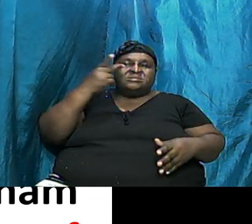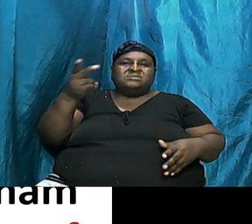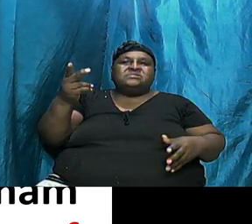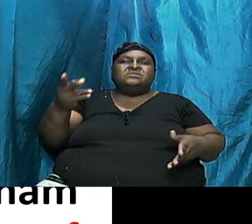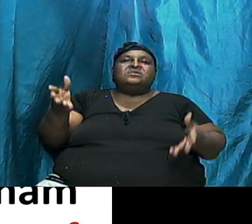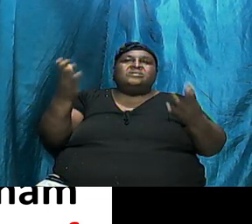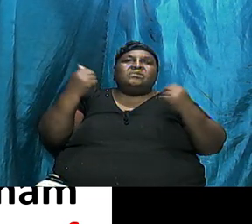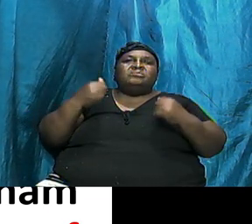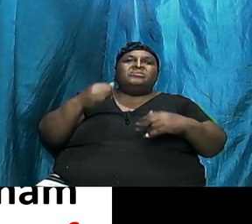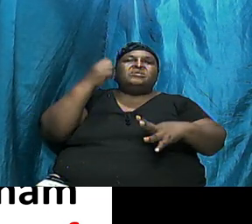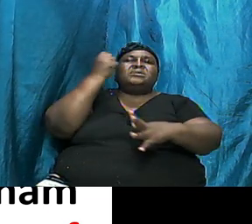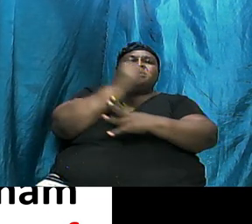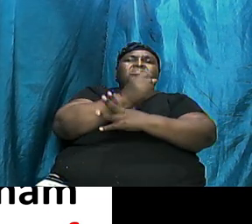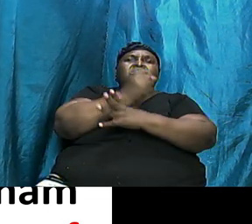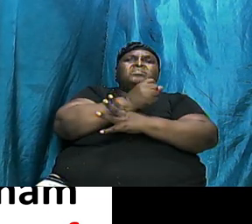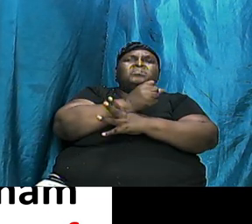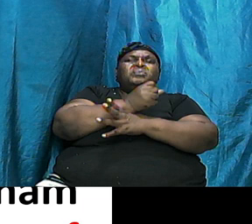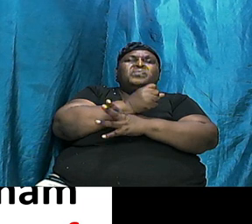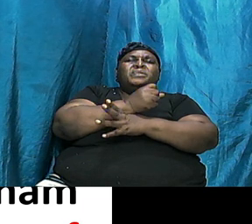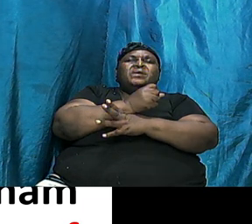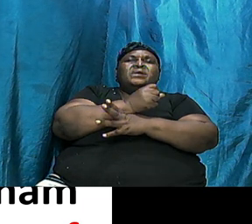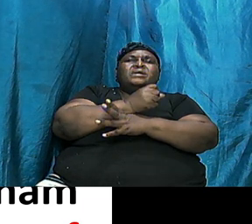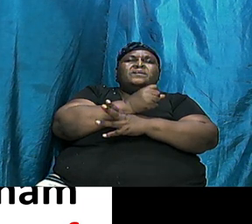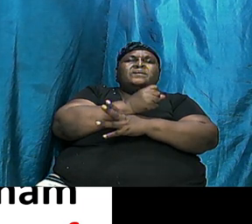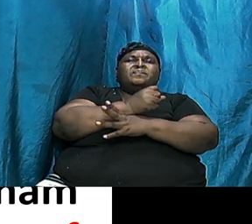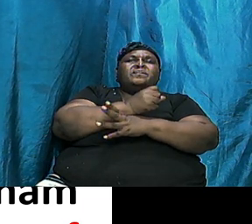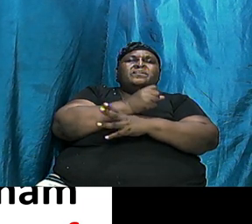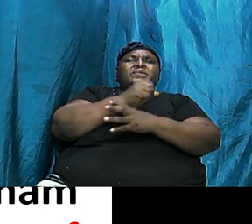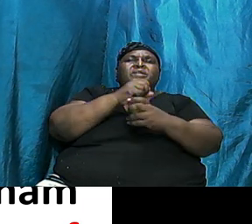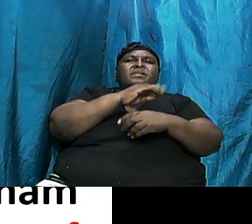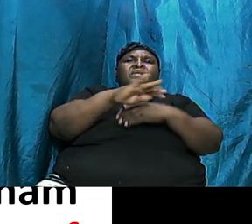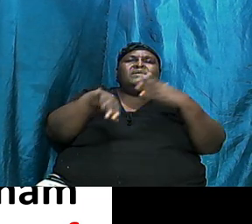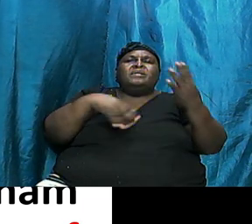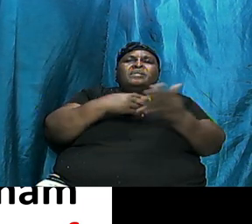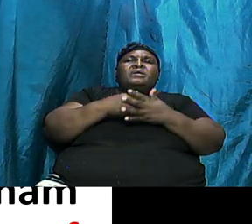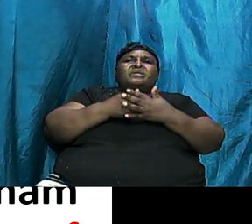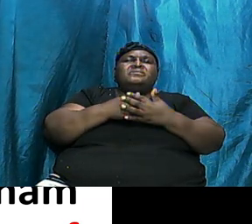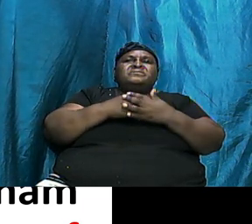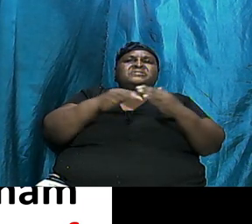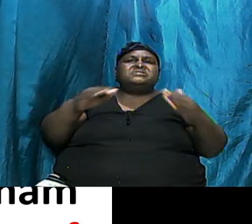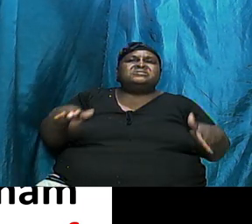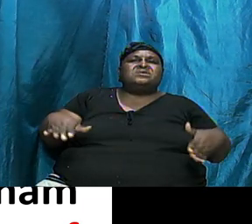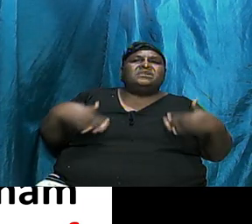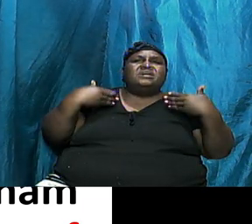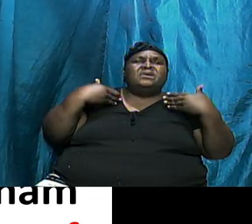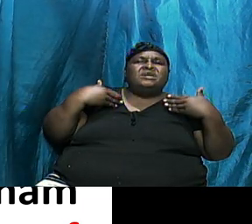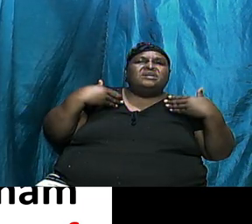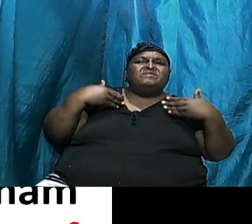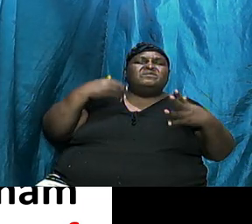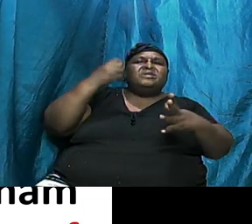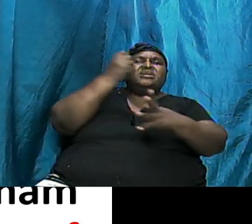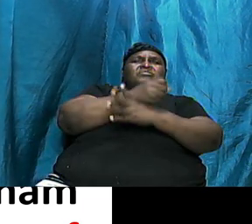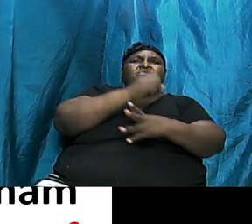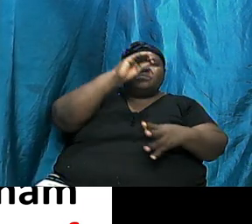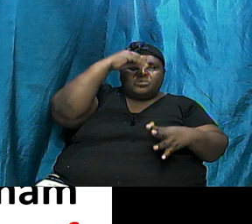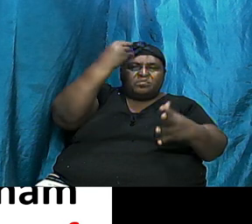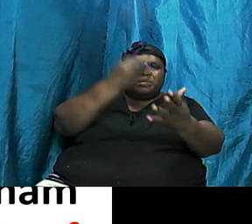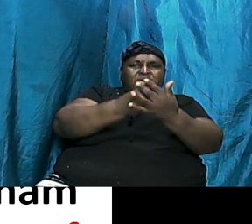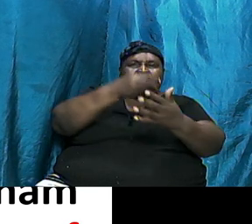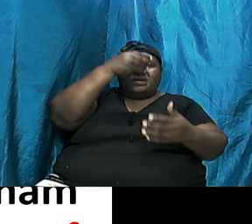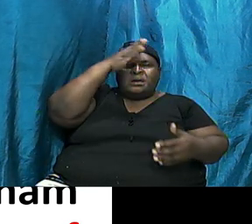Out Of All Of What We Have Looked At Over The Life Of This Man